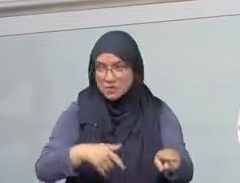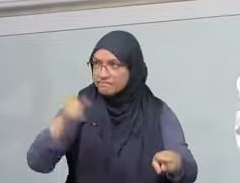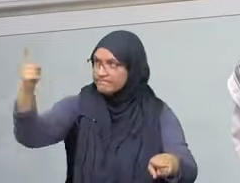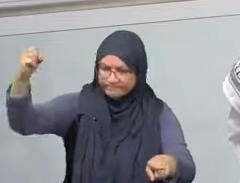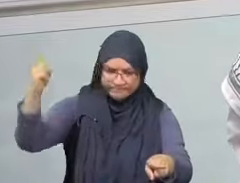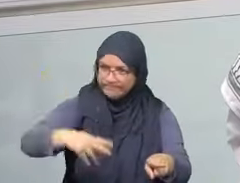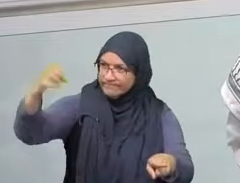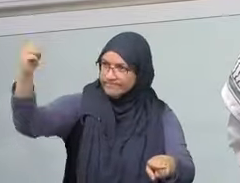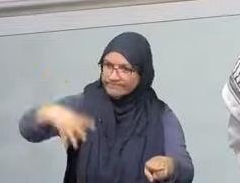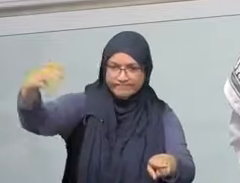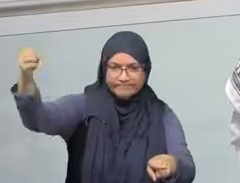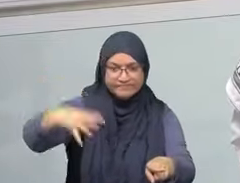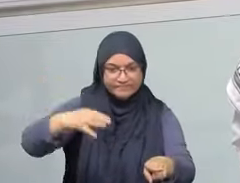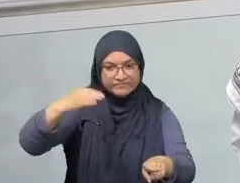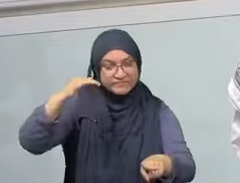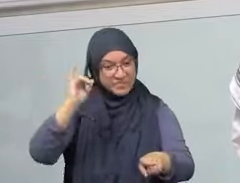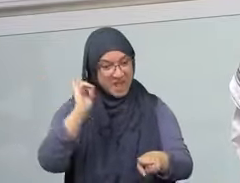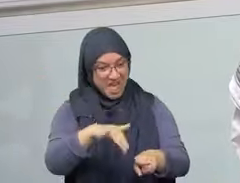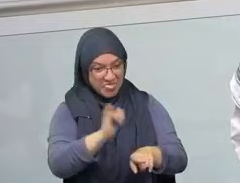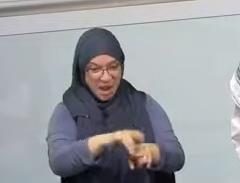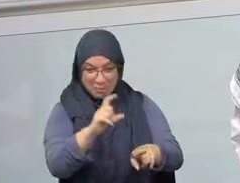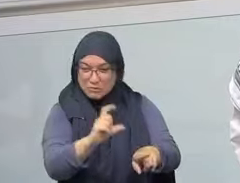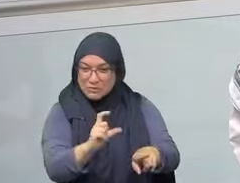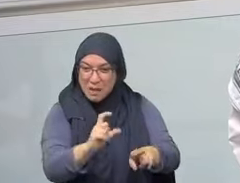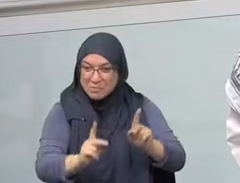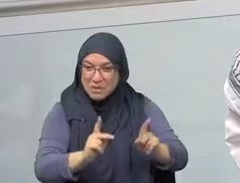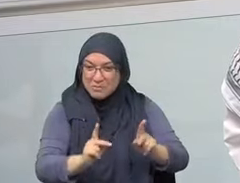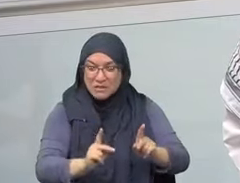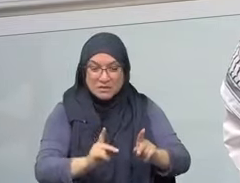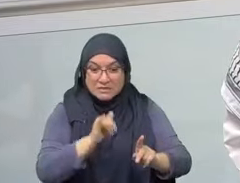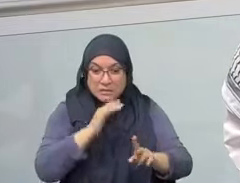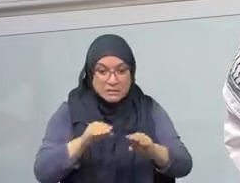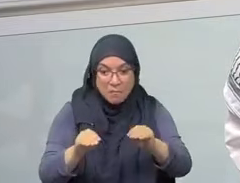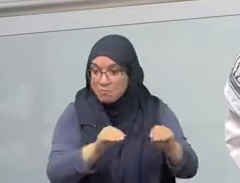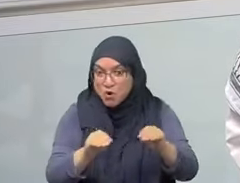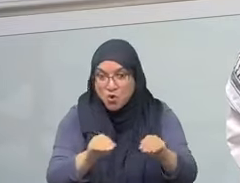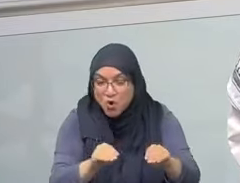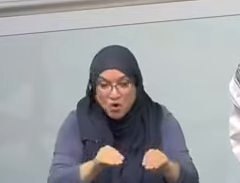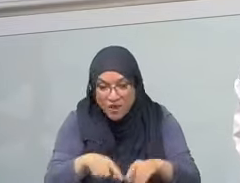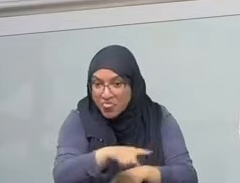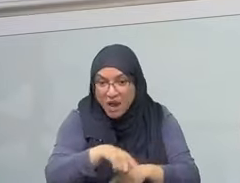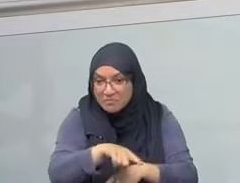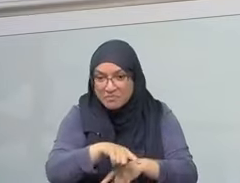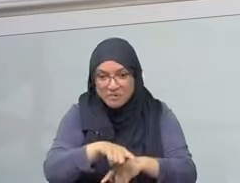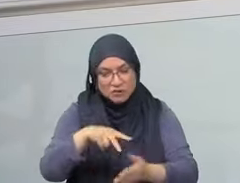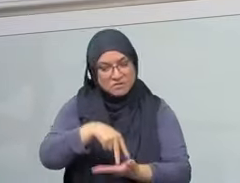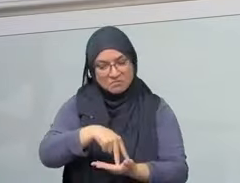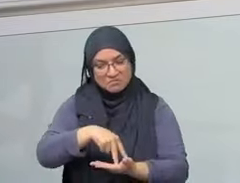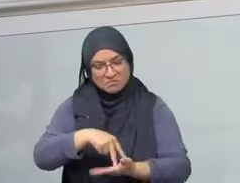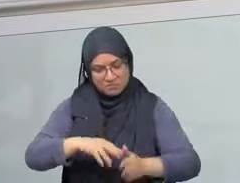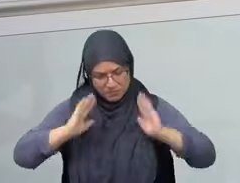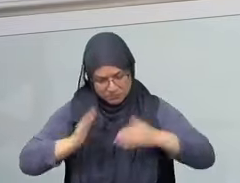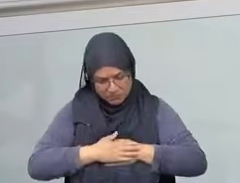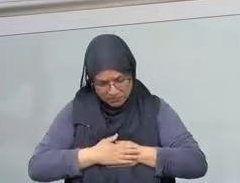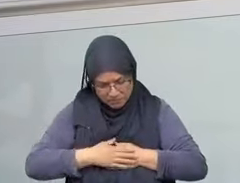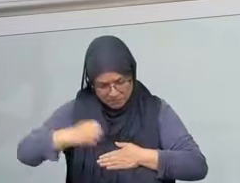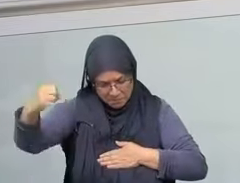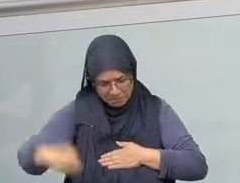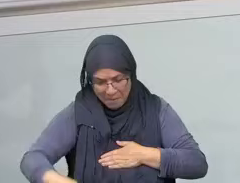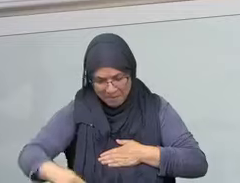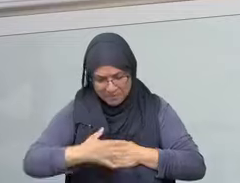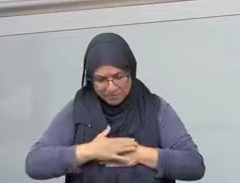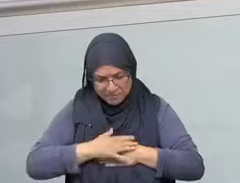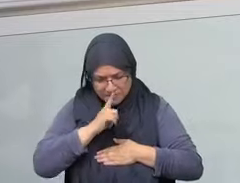to increase them. And to put in them the strength to continue and the strength to go forward. And I end with this, dear brothers and sisters.